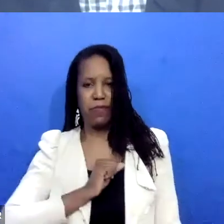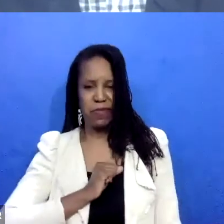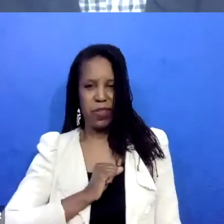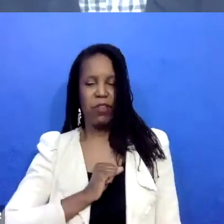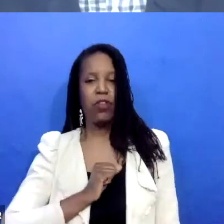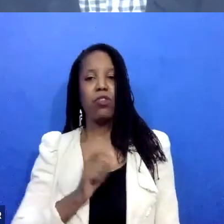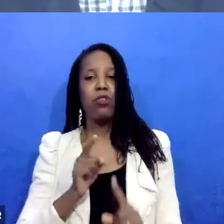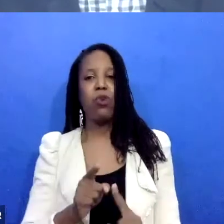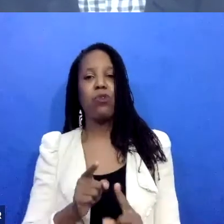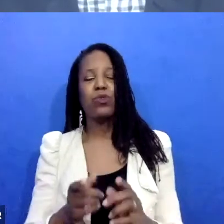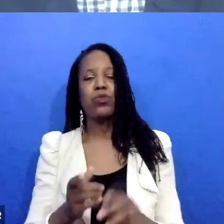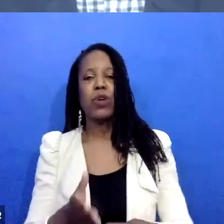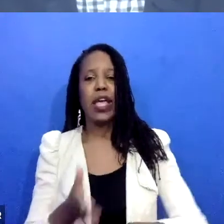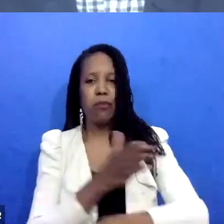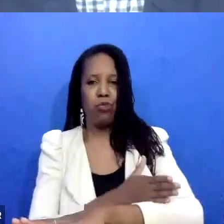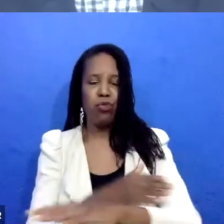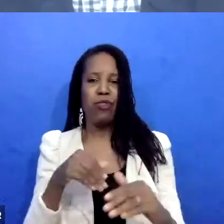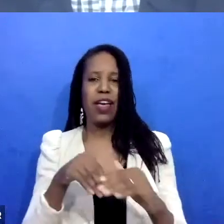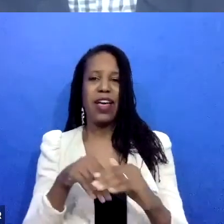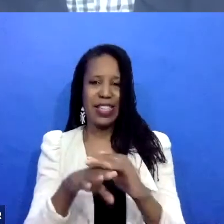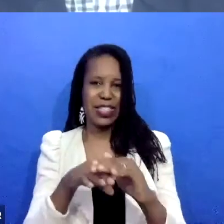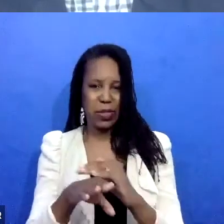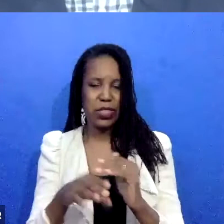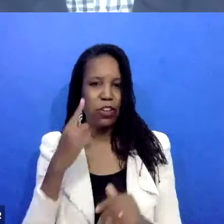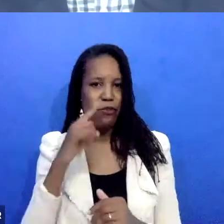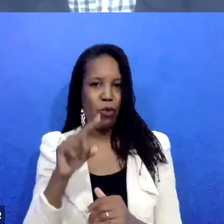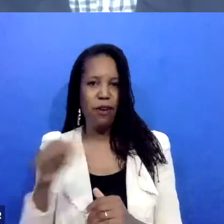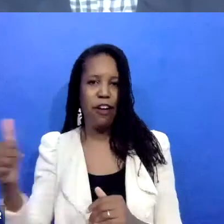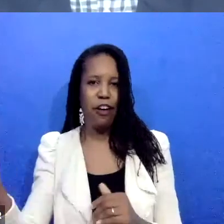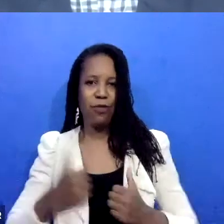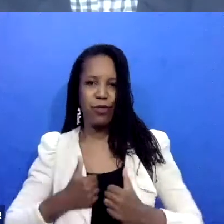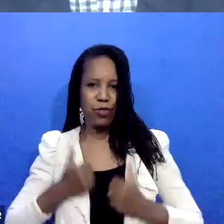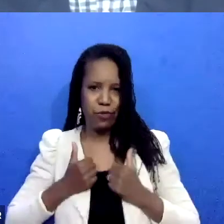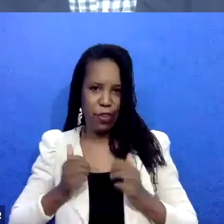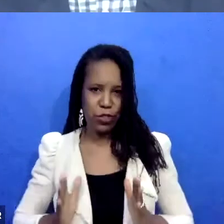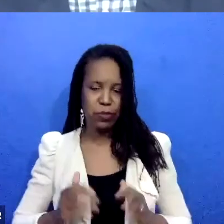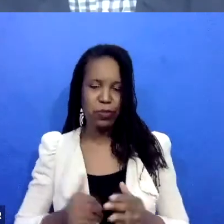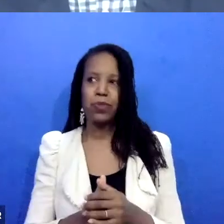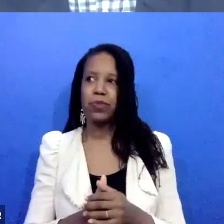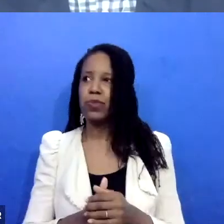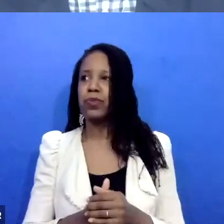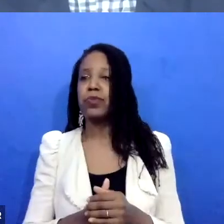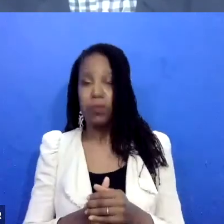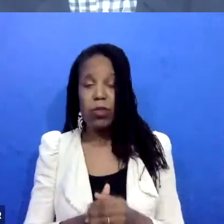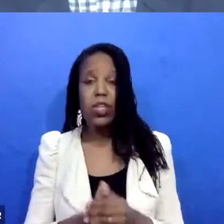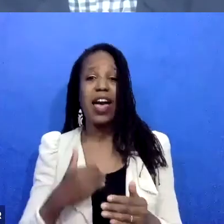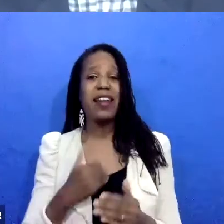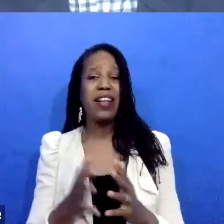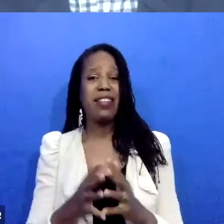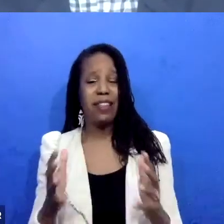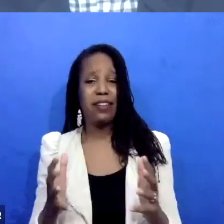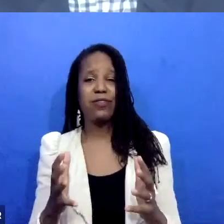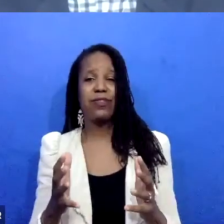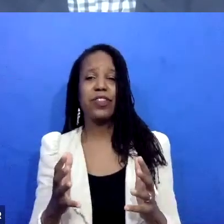I had a lot of difficulty trying to be a victim advocate. And by the time I got to law school, I'd had a lot of